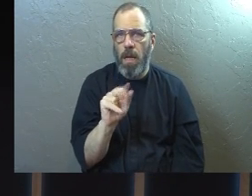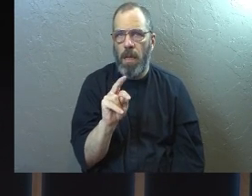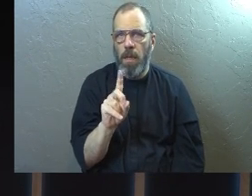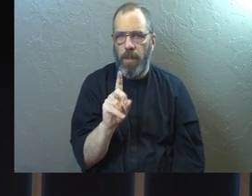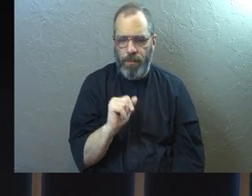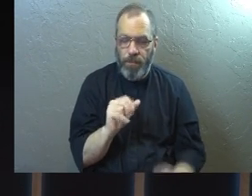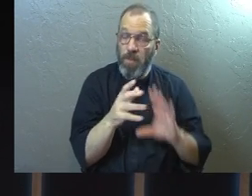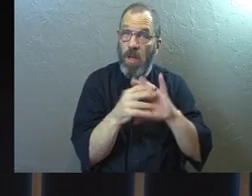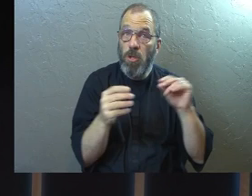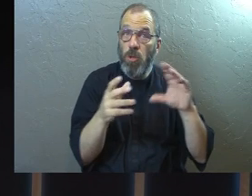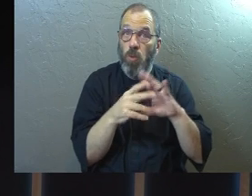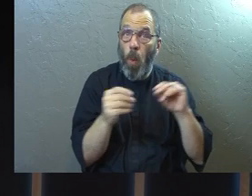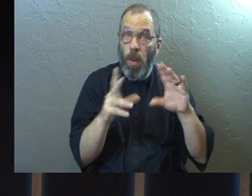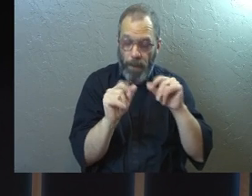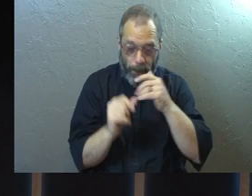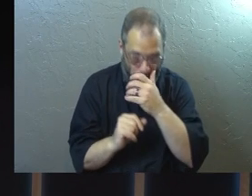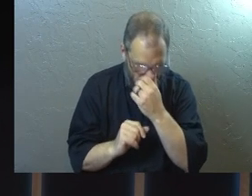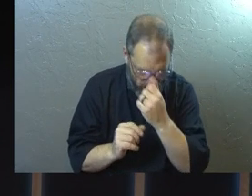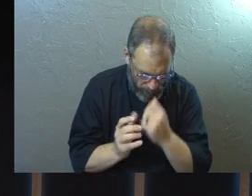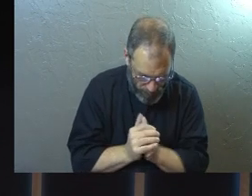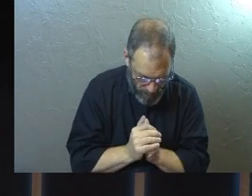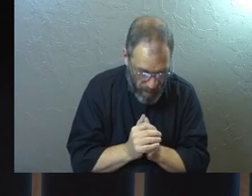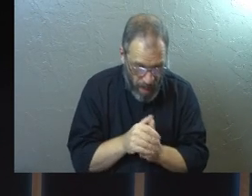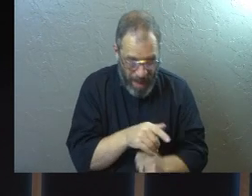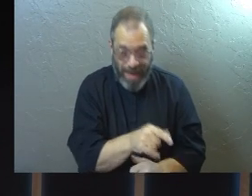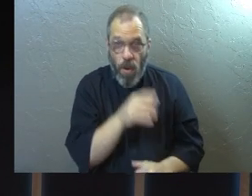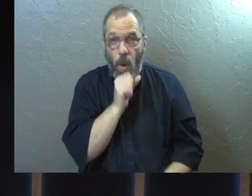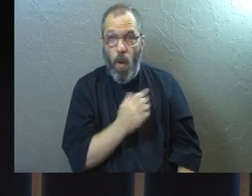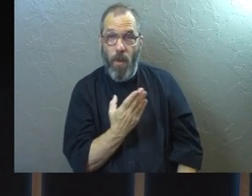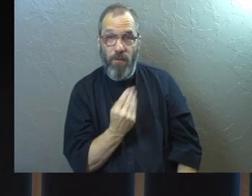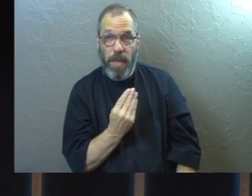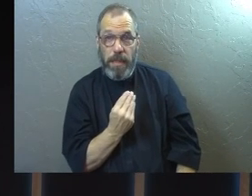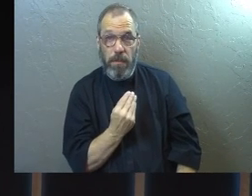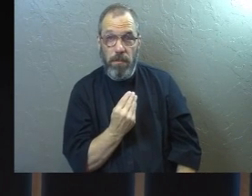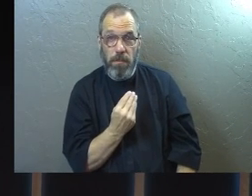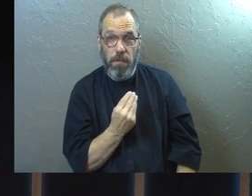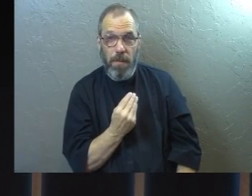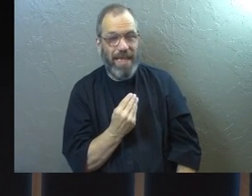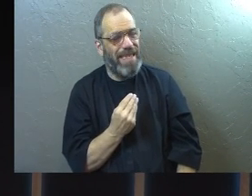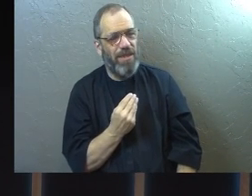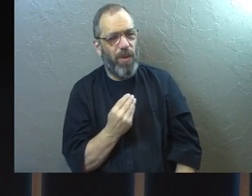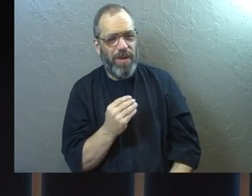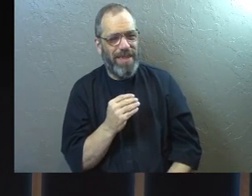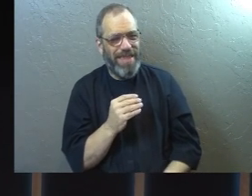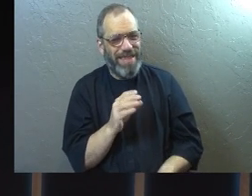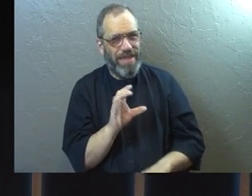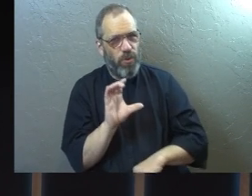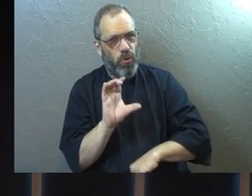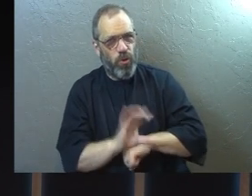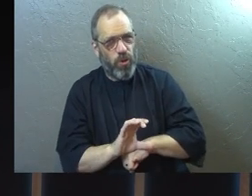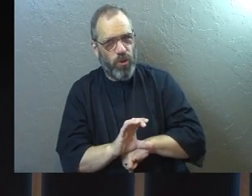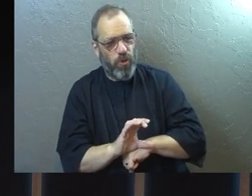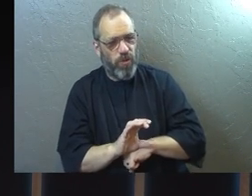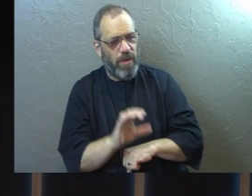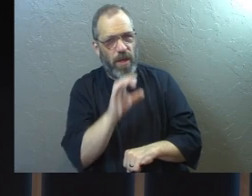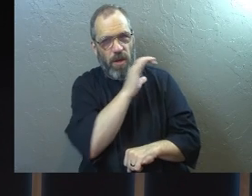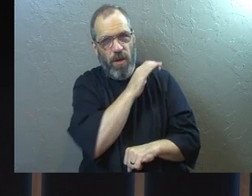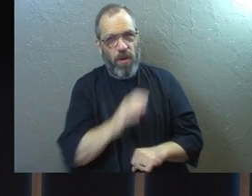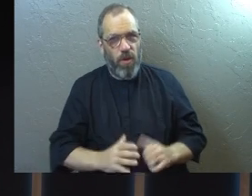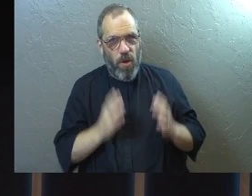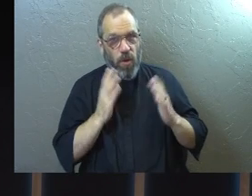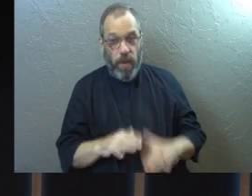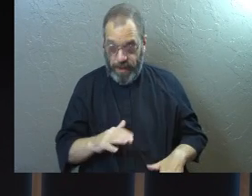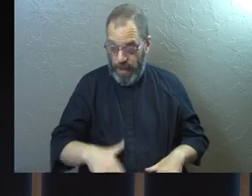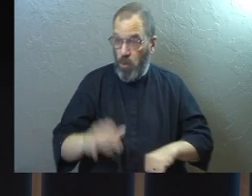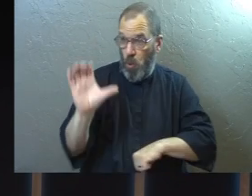there's a story he tells where when he was 14 years old, so he's not at church. He's not a Christian yet.